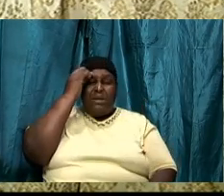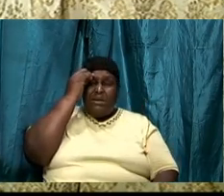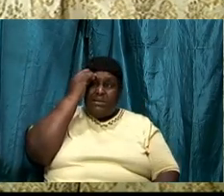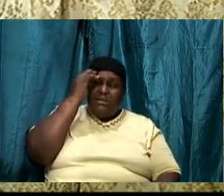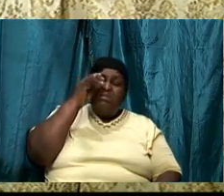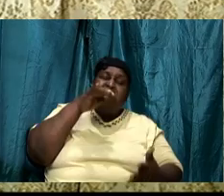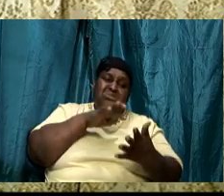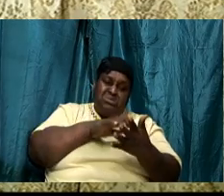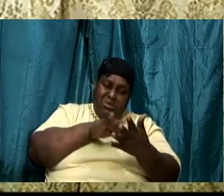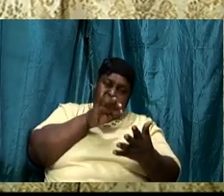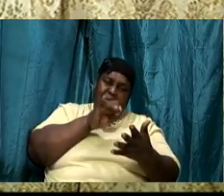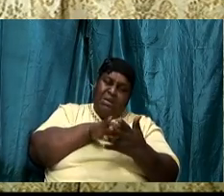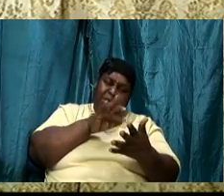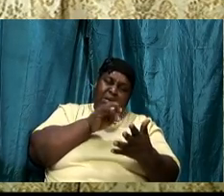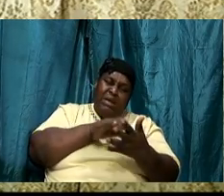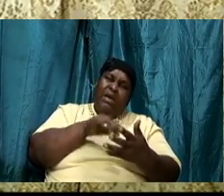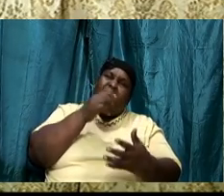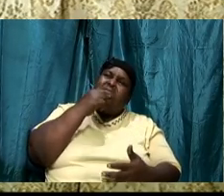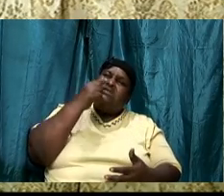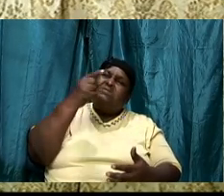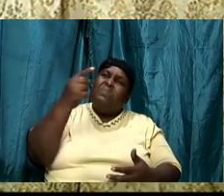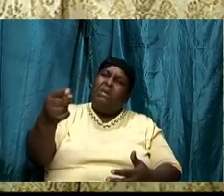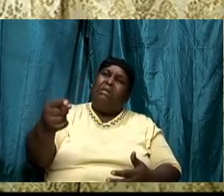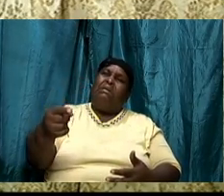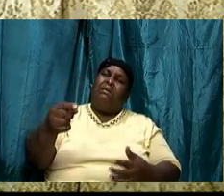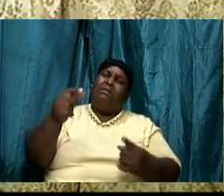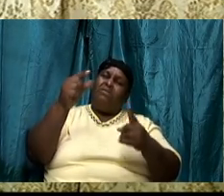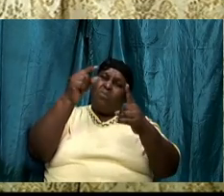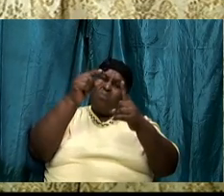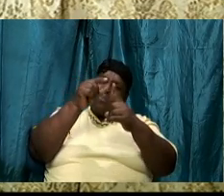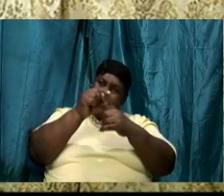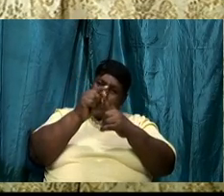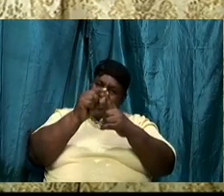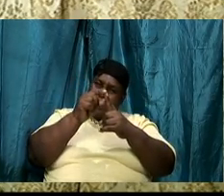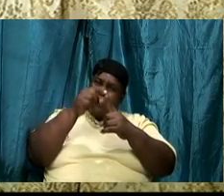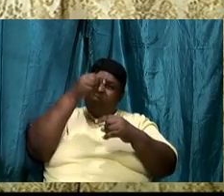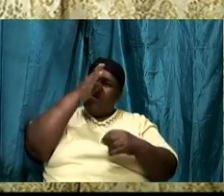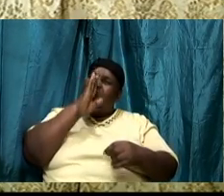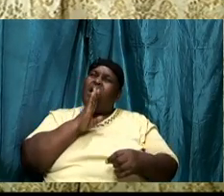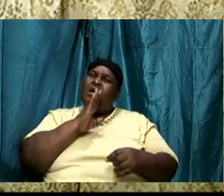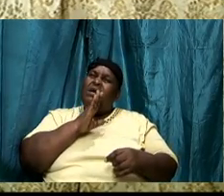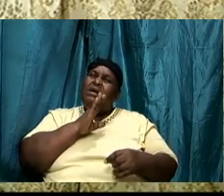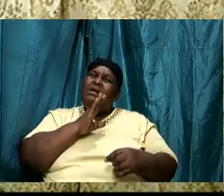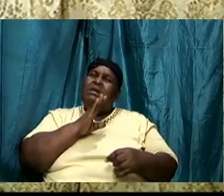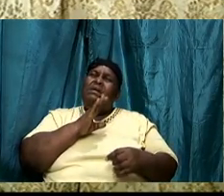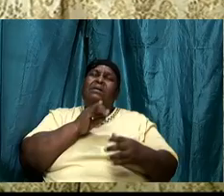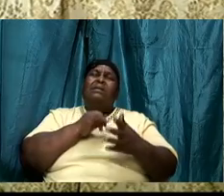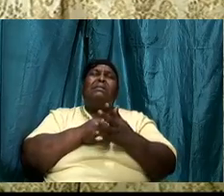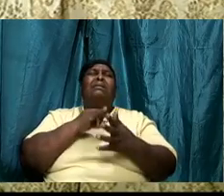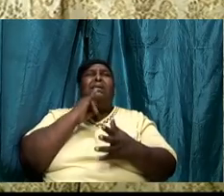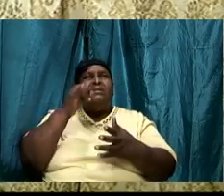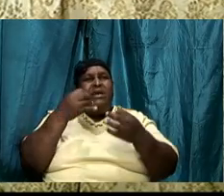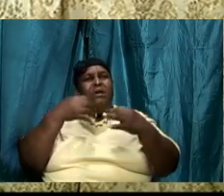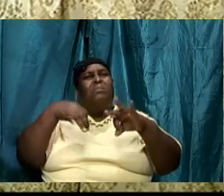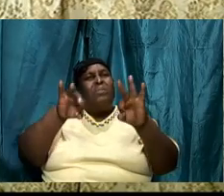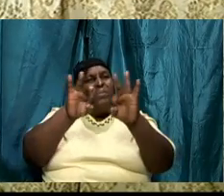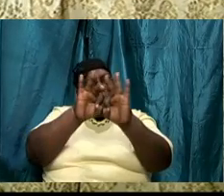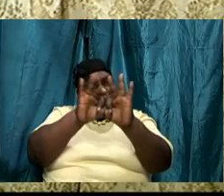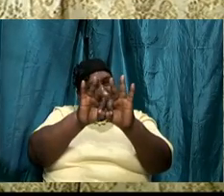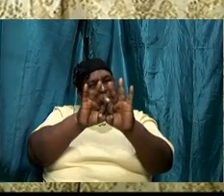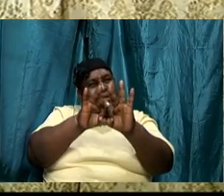and speaking, confessing the Word. It is a critical part of the warfare